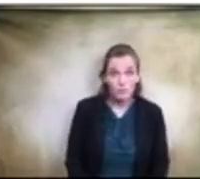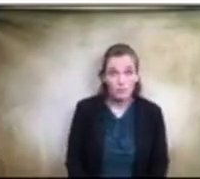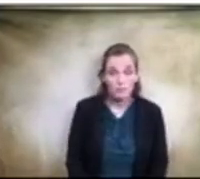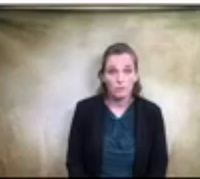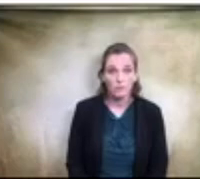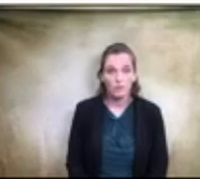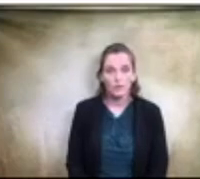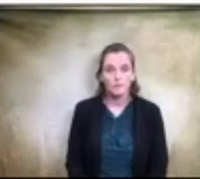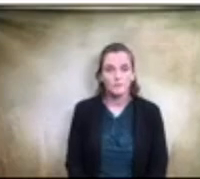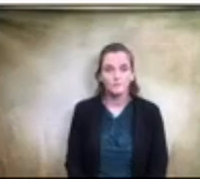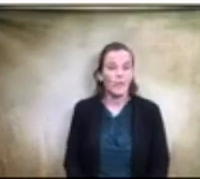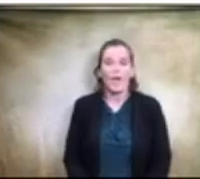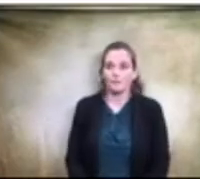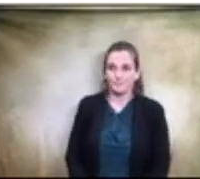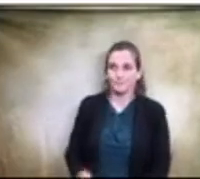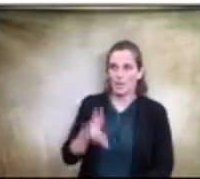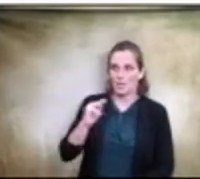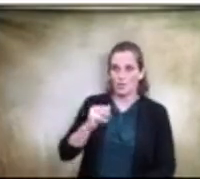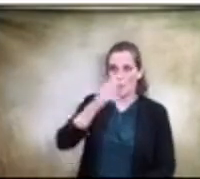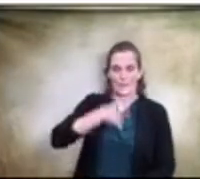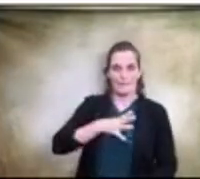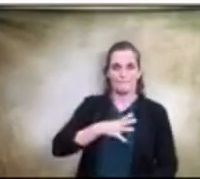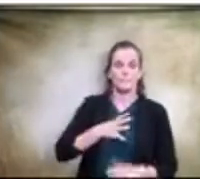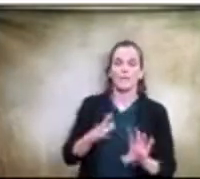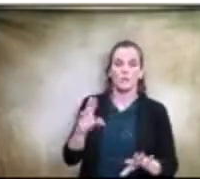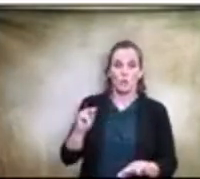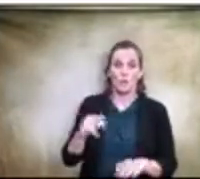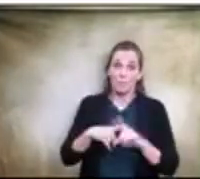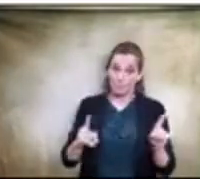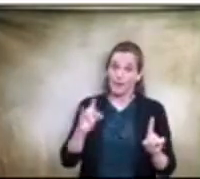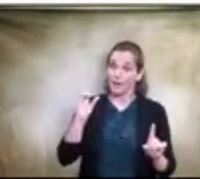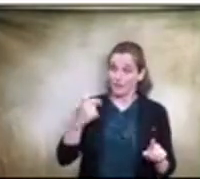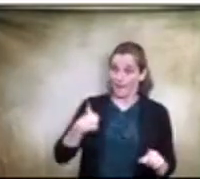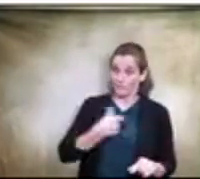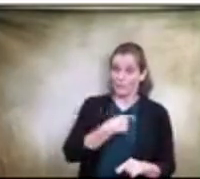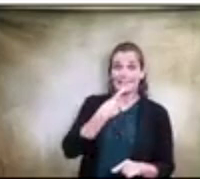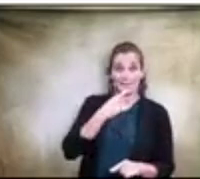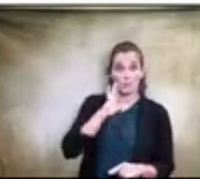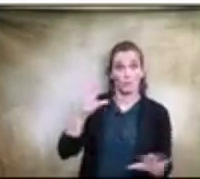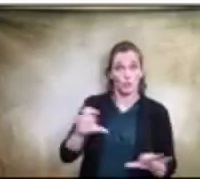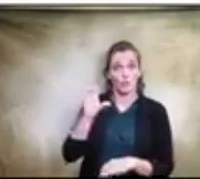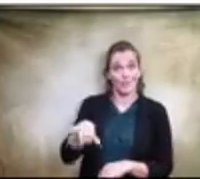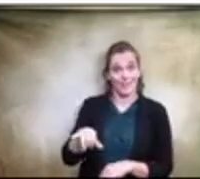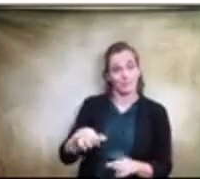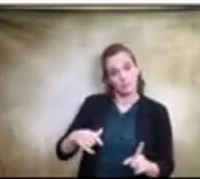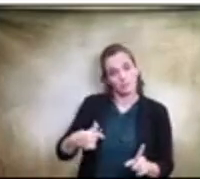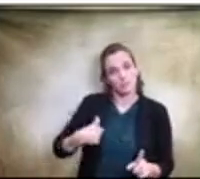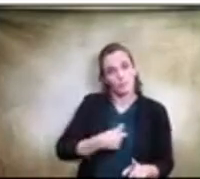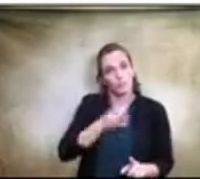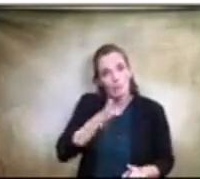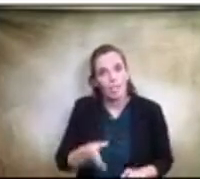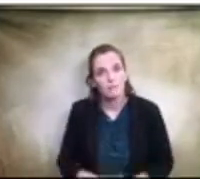No, ma'am, we, we, we have not, but if that's what we said we were going to do, then You do it. Do it. Do it. Yes, ma'am.